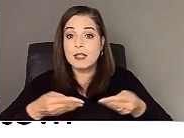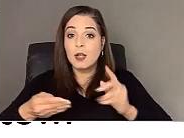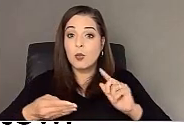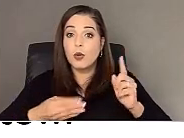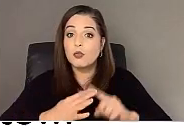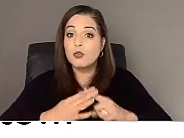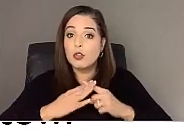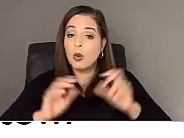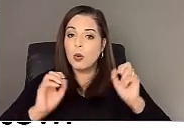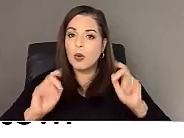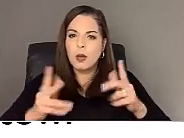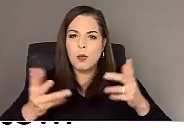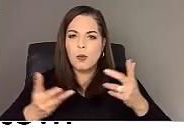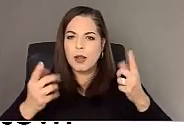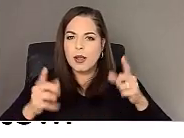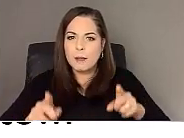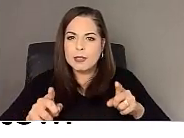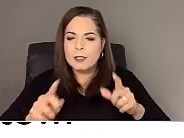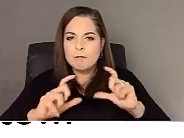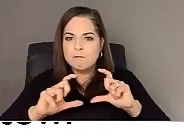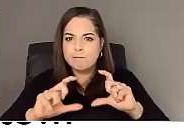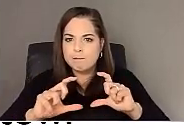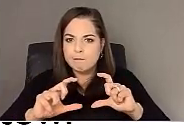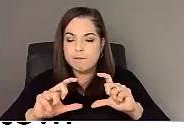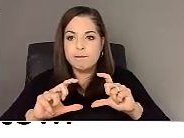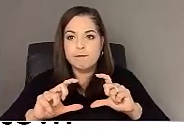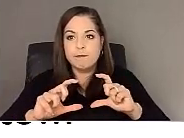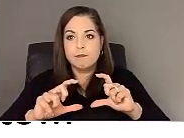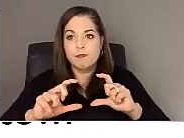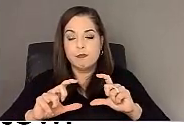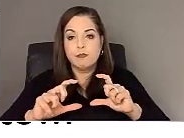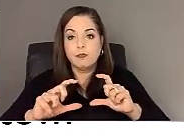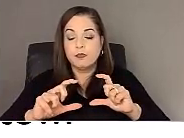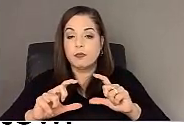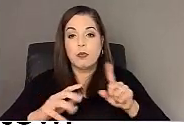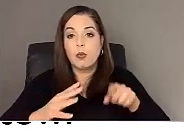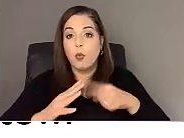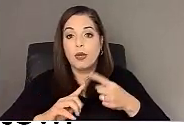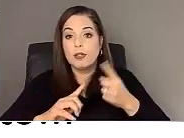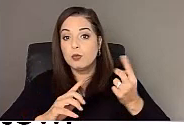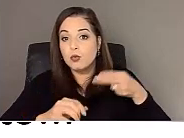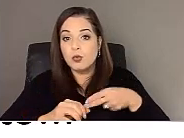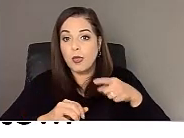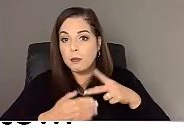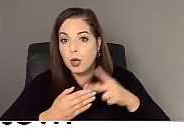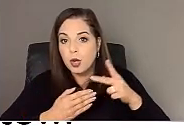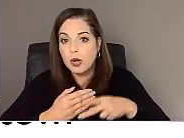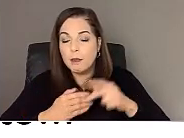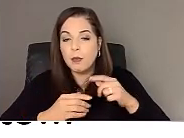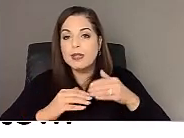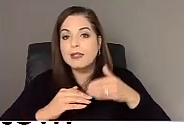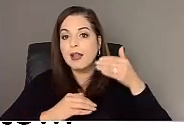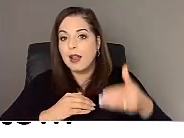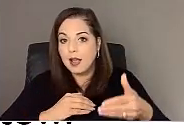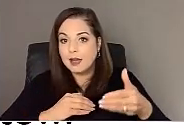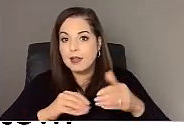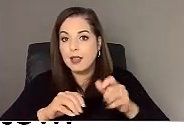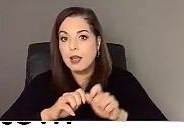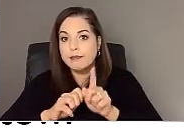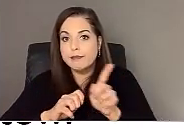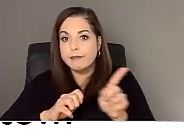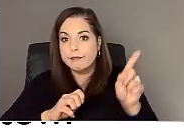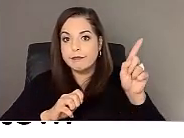like, okay, what happened? Um, you know, when you joined this program, what was the next thing? And then, um,